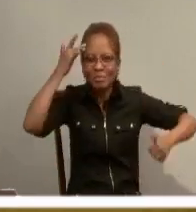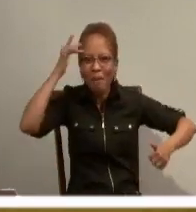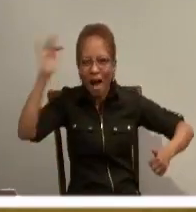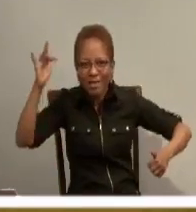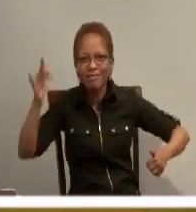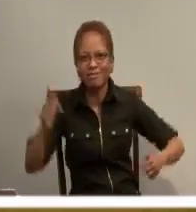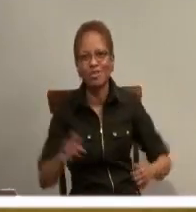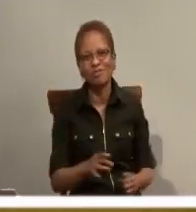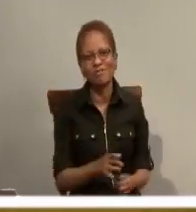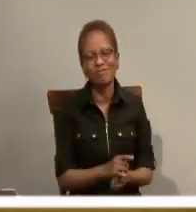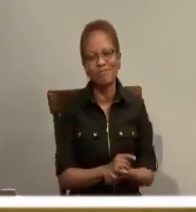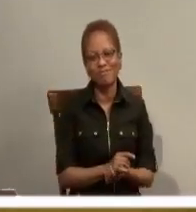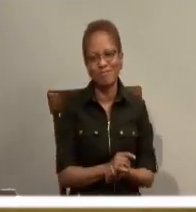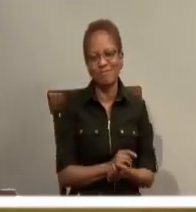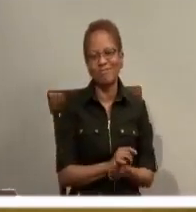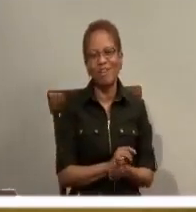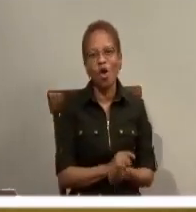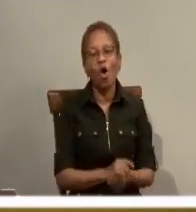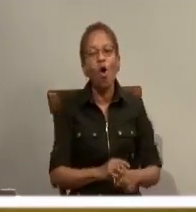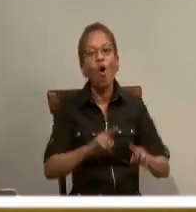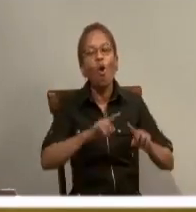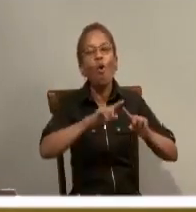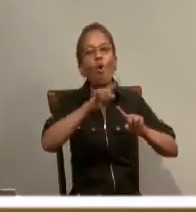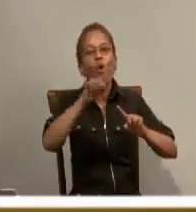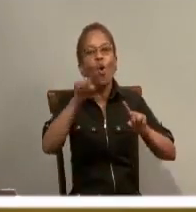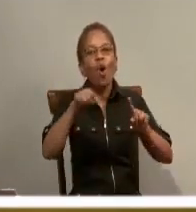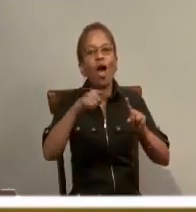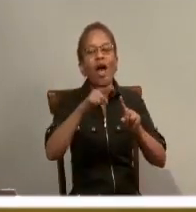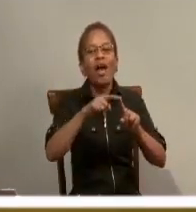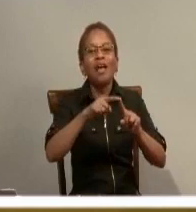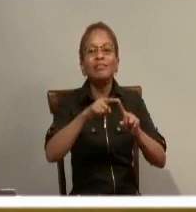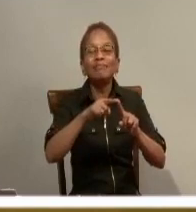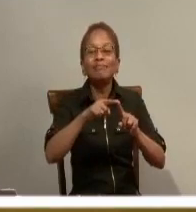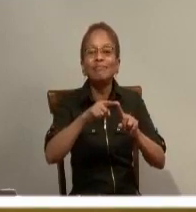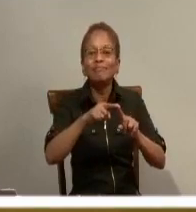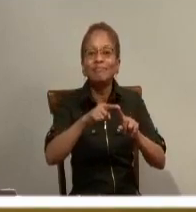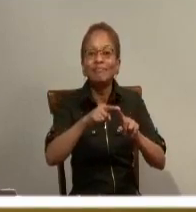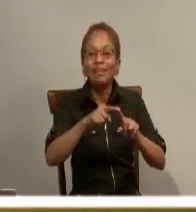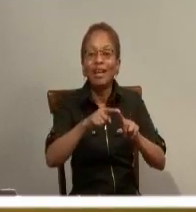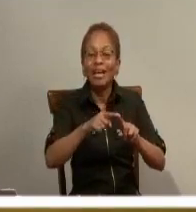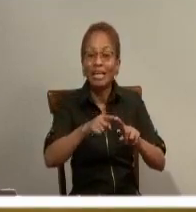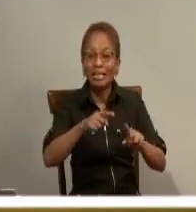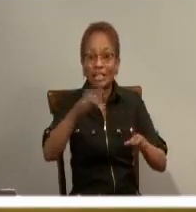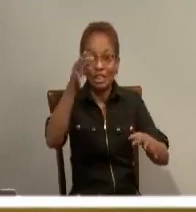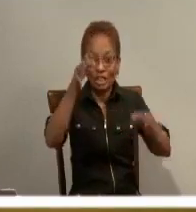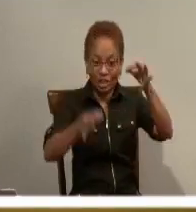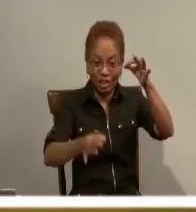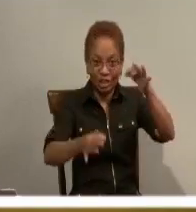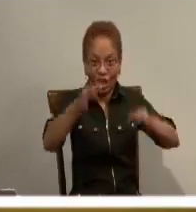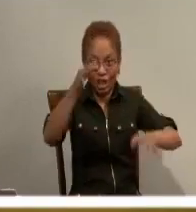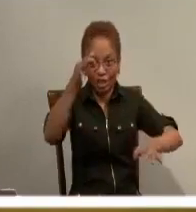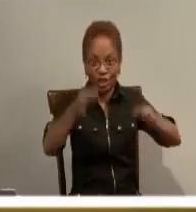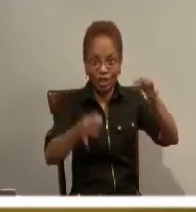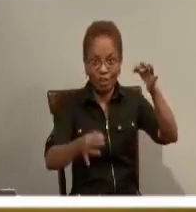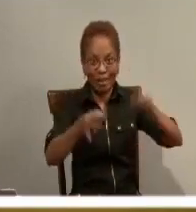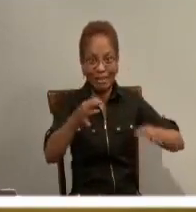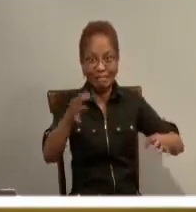when the great moment reveals itself and the judgment day comes,